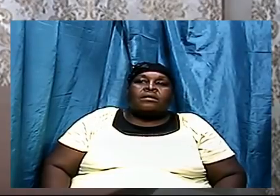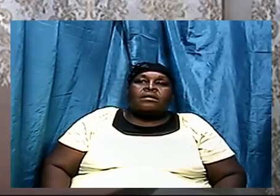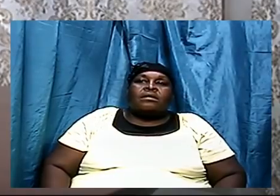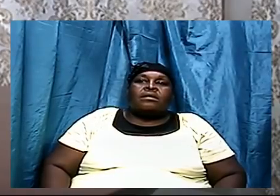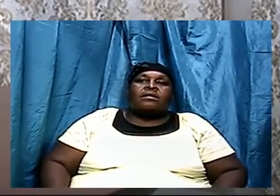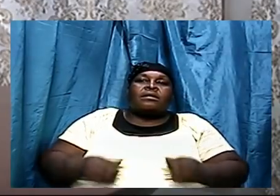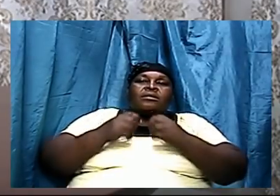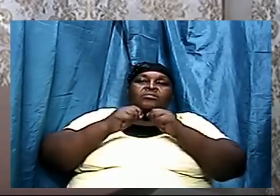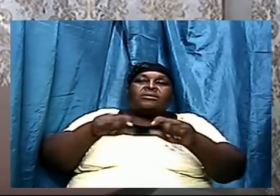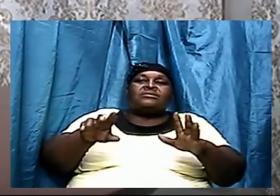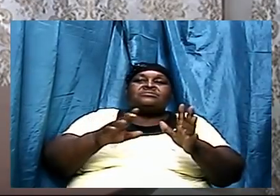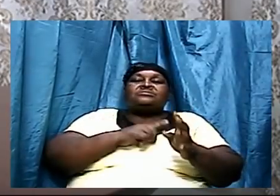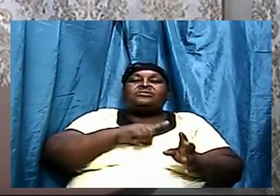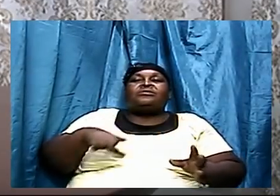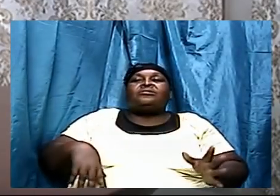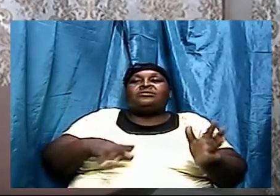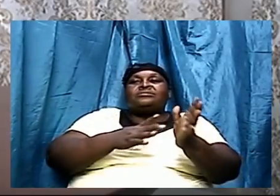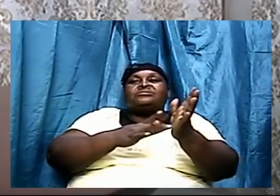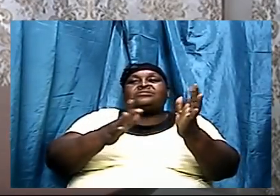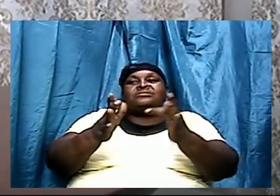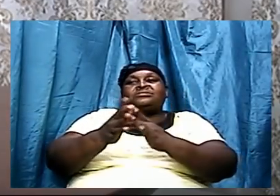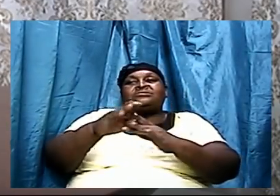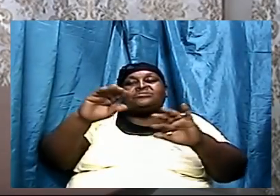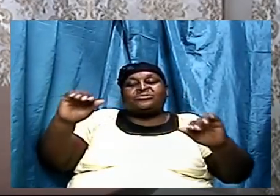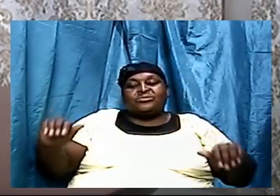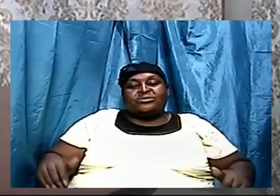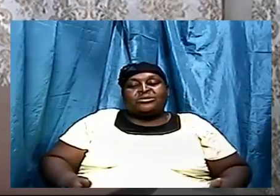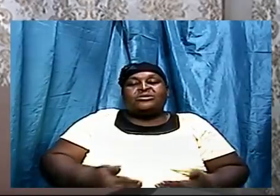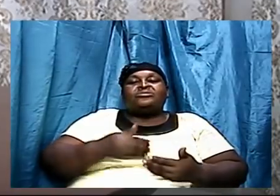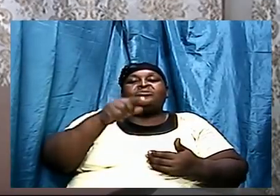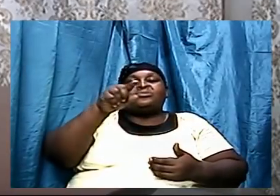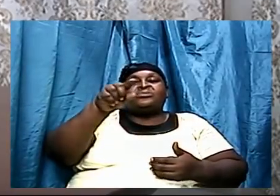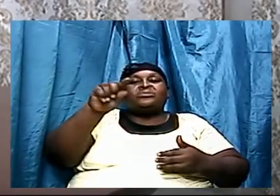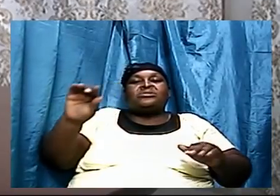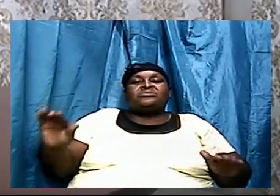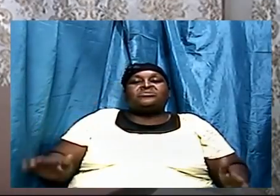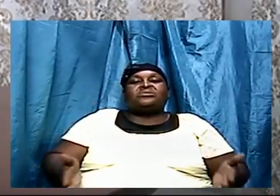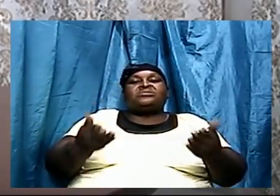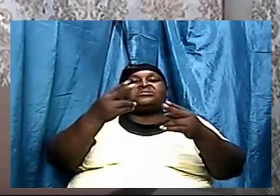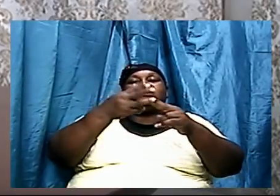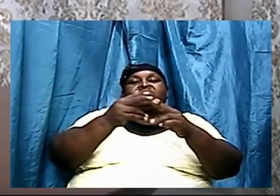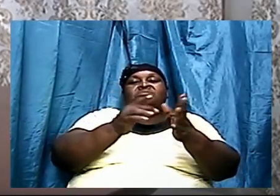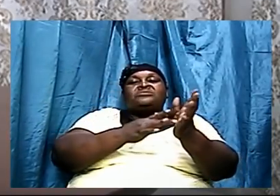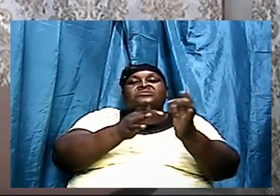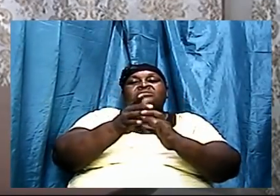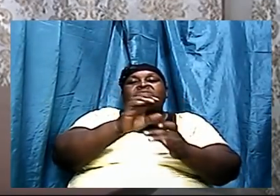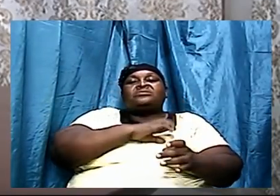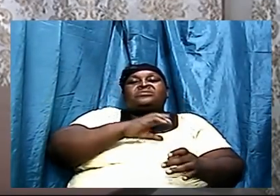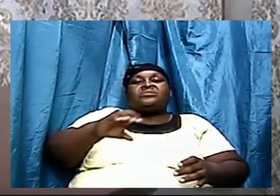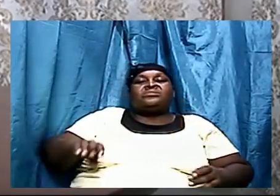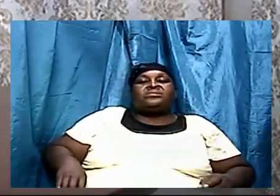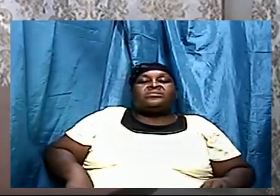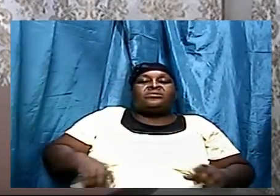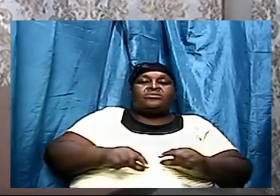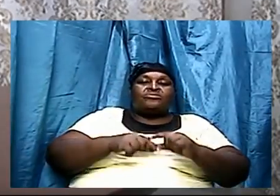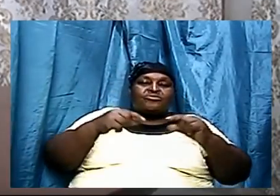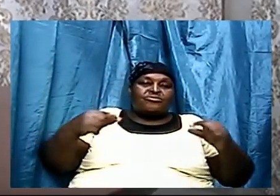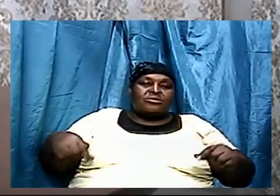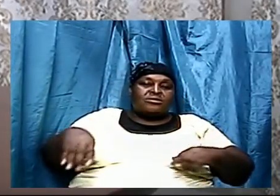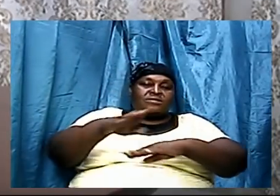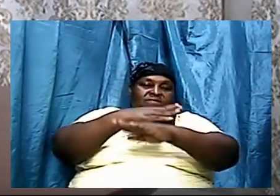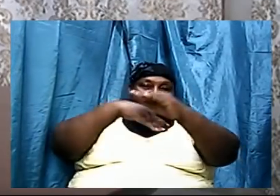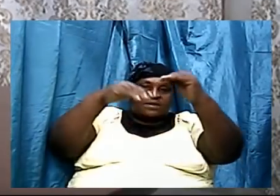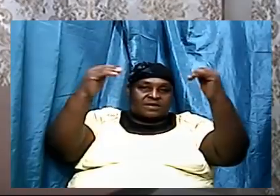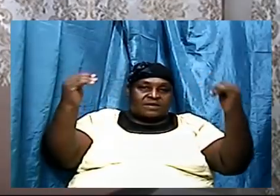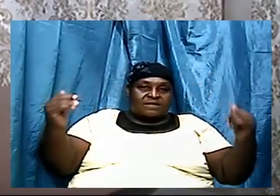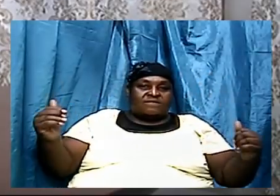Bless the Lord Jesus, I greet you in the exalted name of Jesus Christ, O great God, God of heaven and earth.